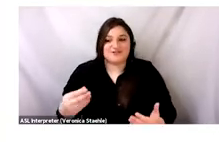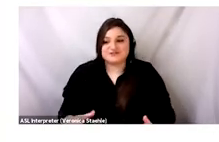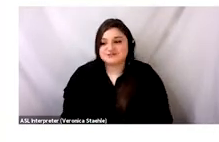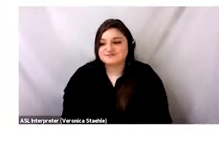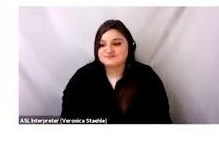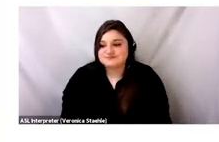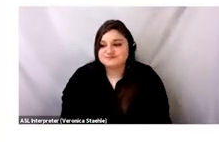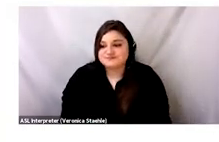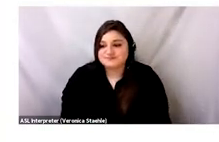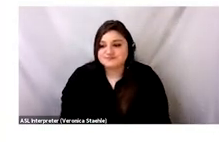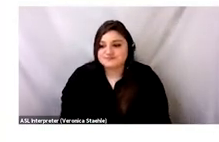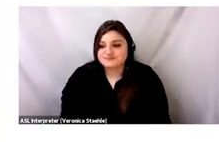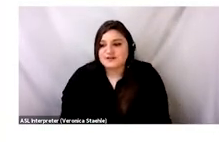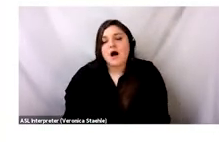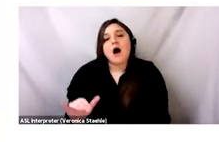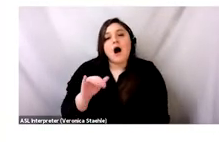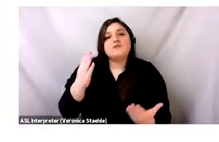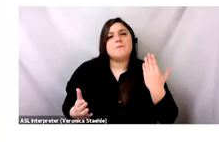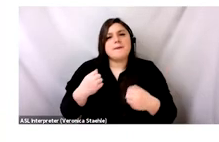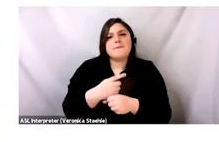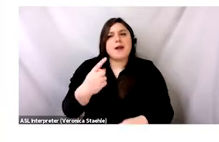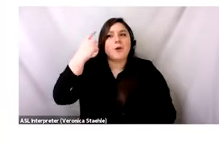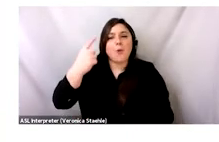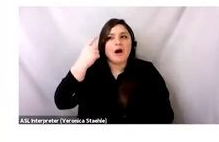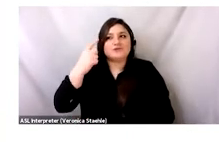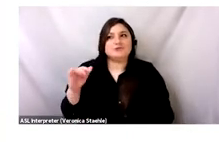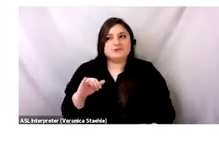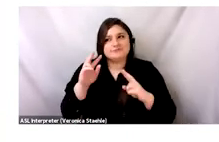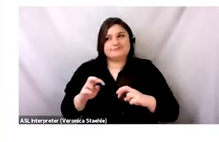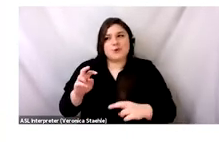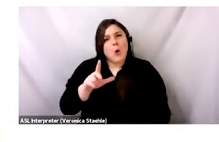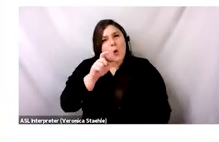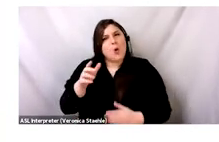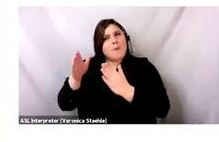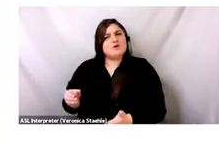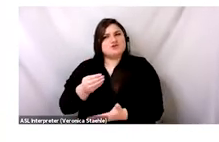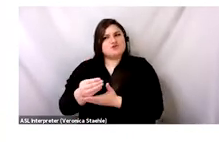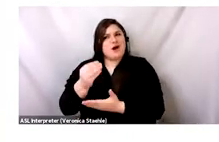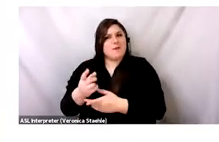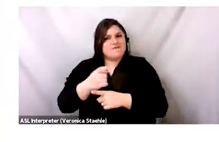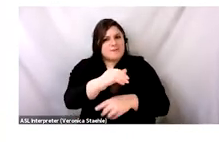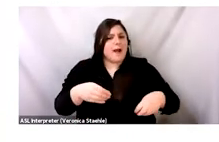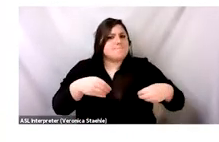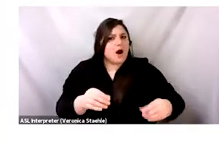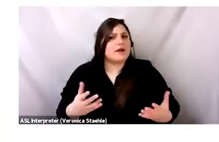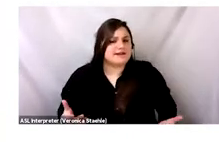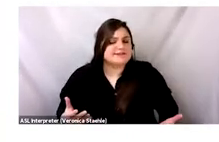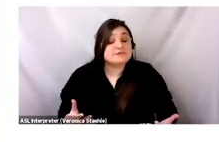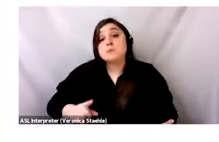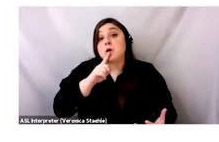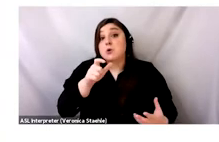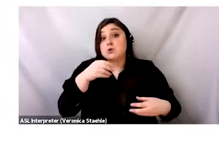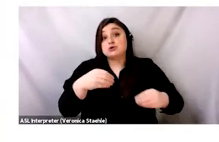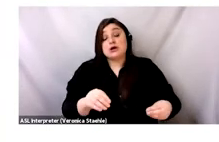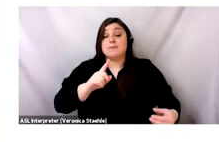food, water, transportation. And you might be wondering, you know, who's buying the stuff from Abena? Who's shopping at Contamon? So